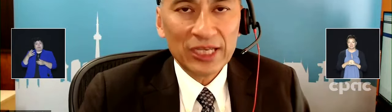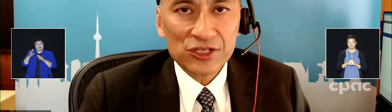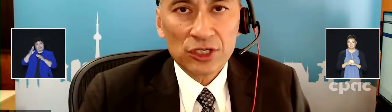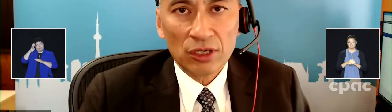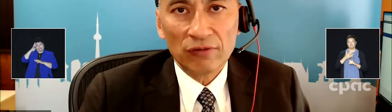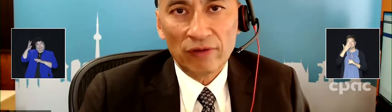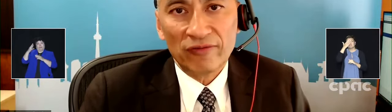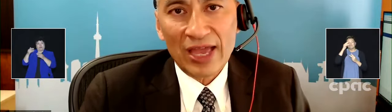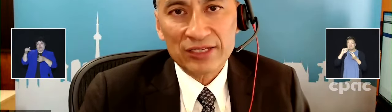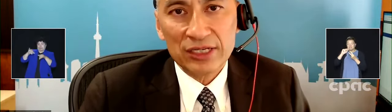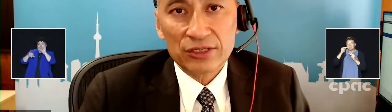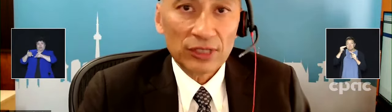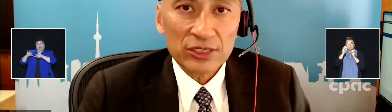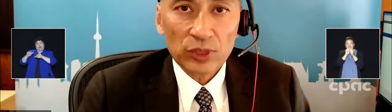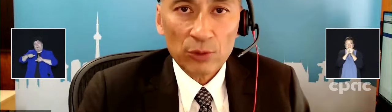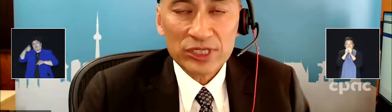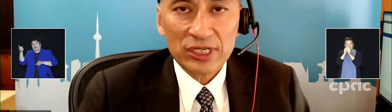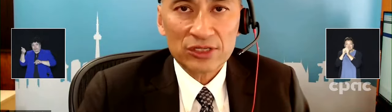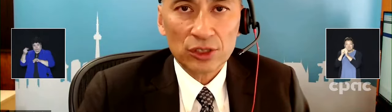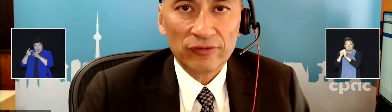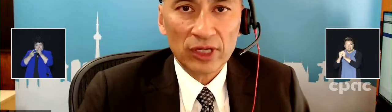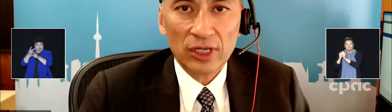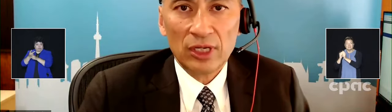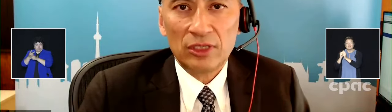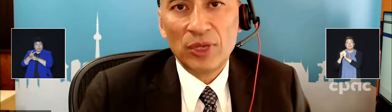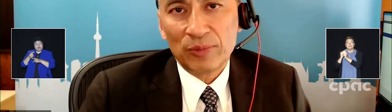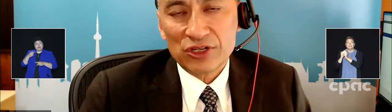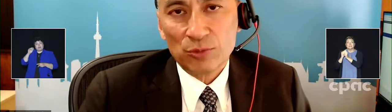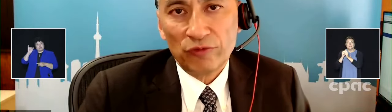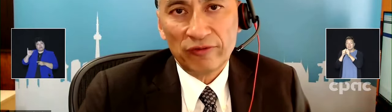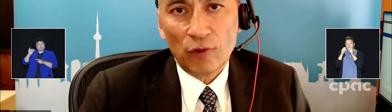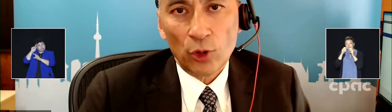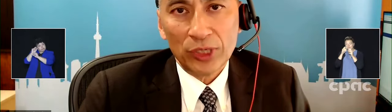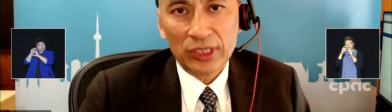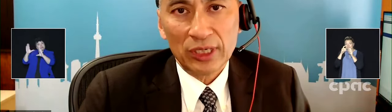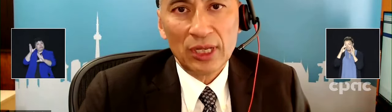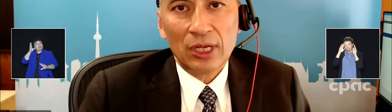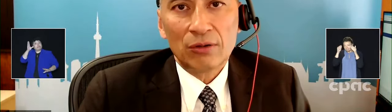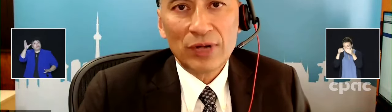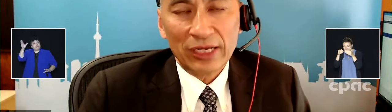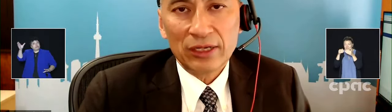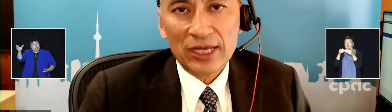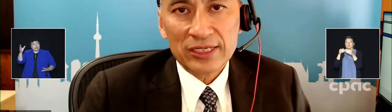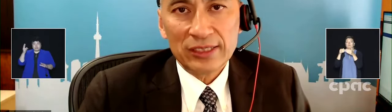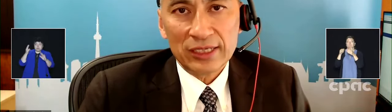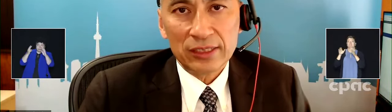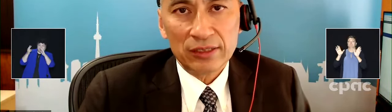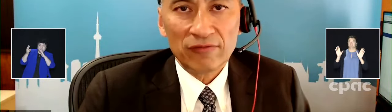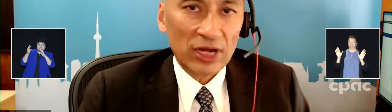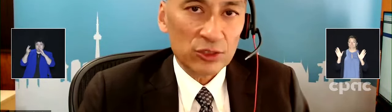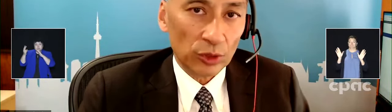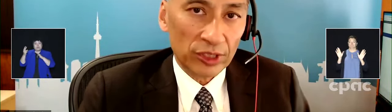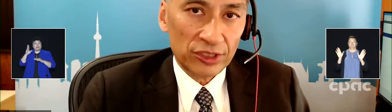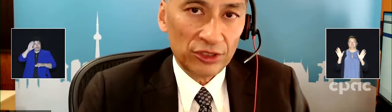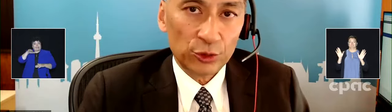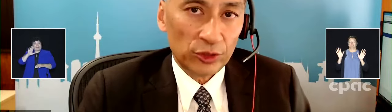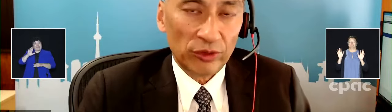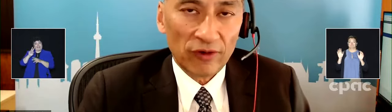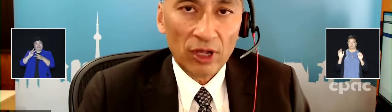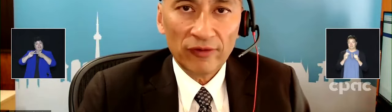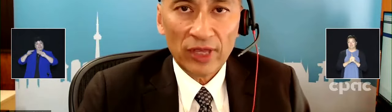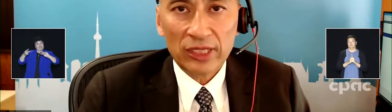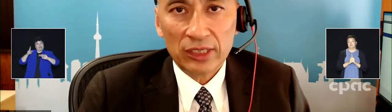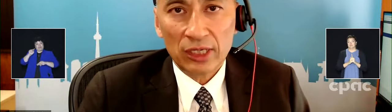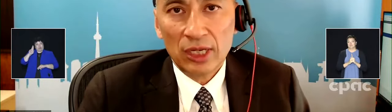of the vaccine. So that's what I would say is sort of the big picture moving forward, recognizing that the virus will continue to evolve